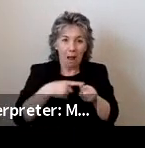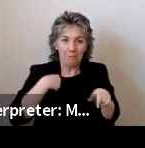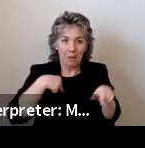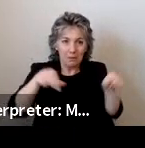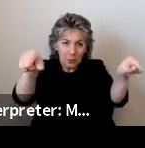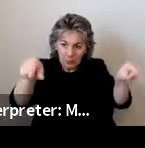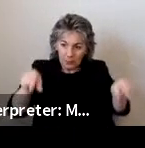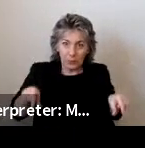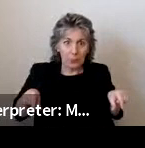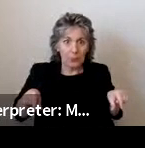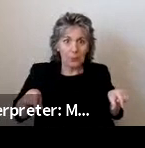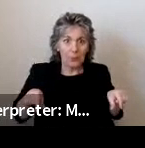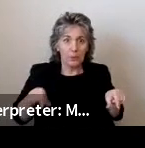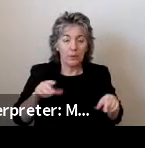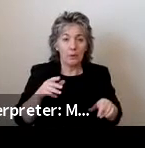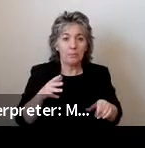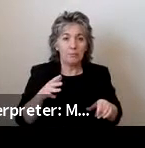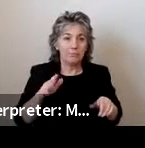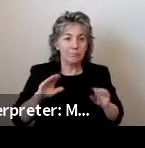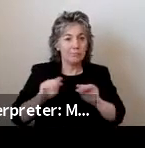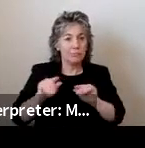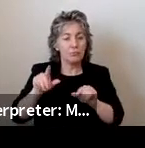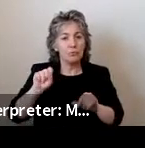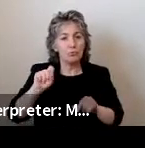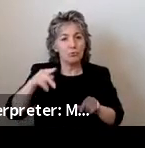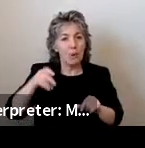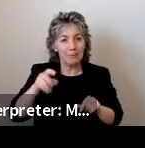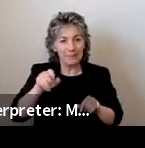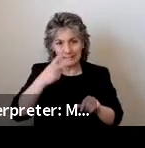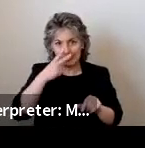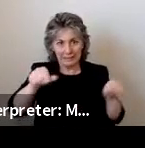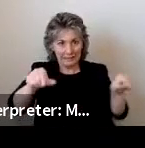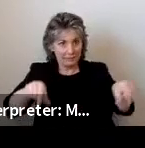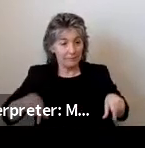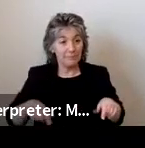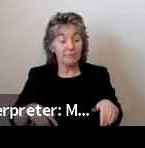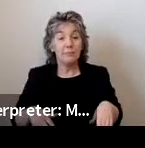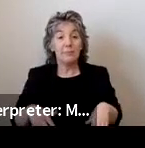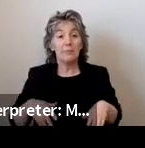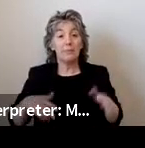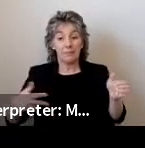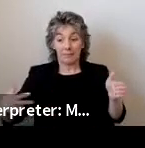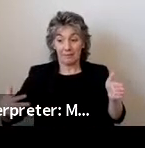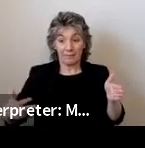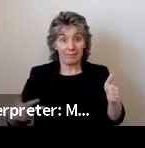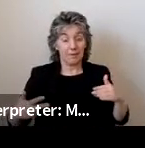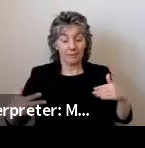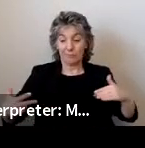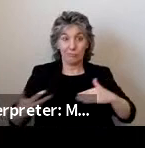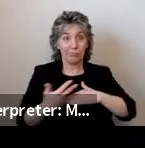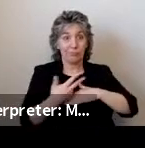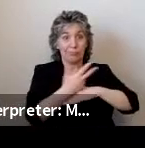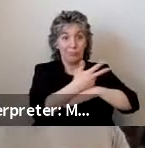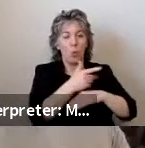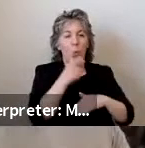ramp. There's also slope requirements for ramps that will be further discussed by other presenters in today's event.